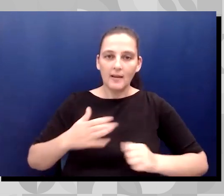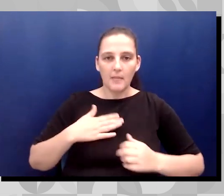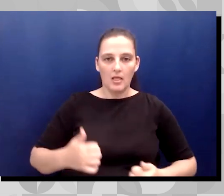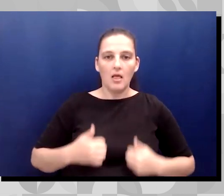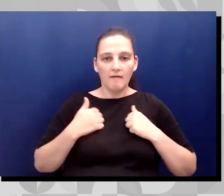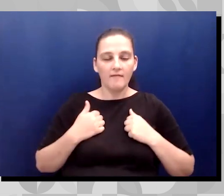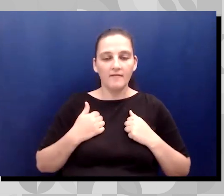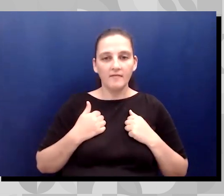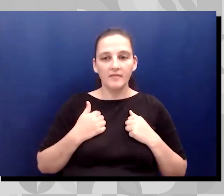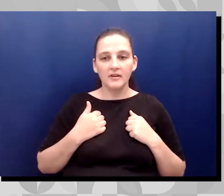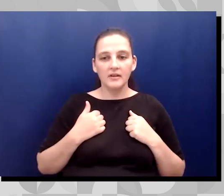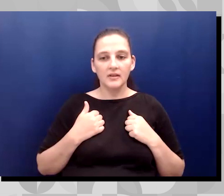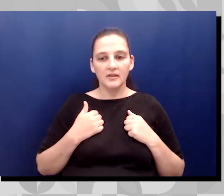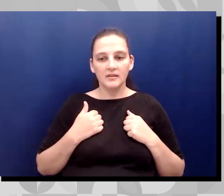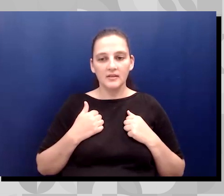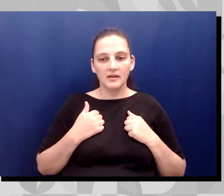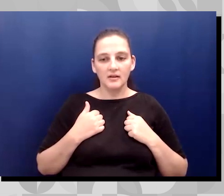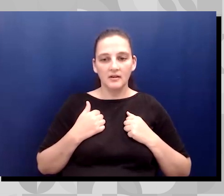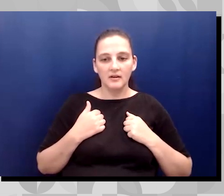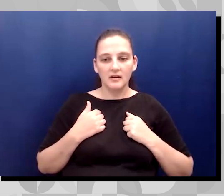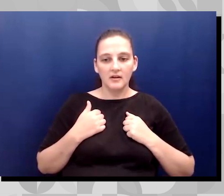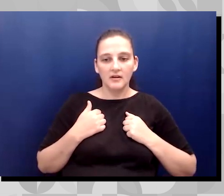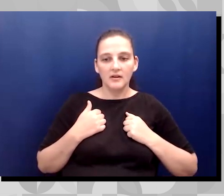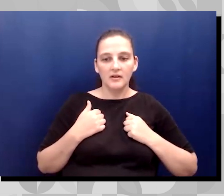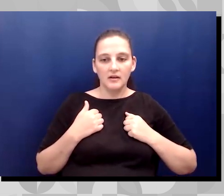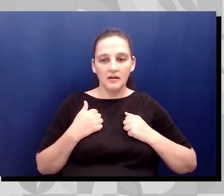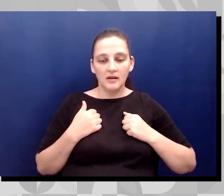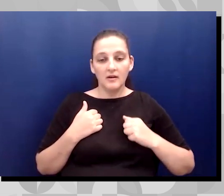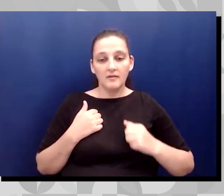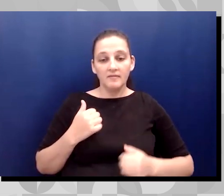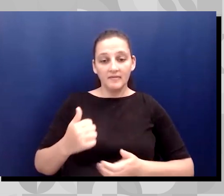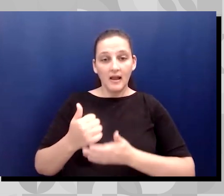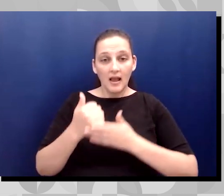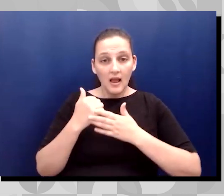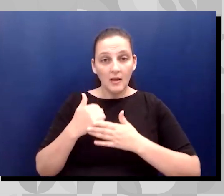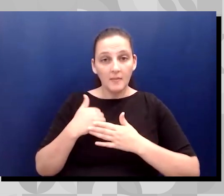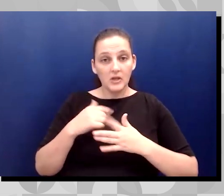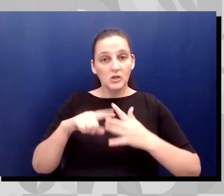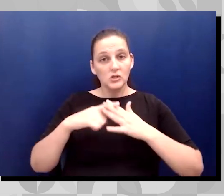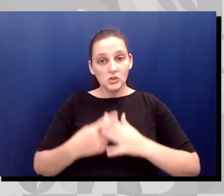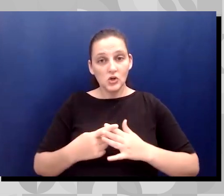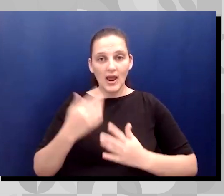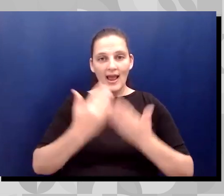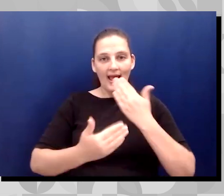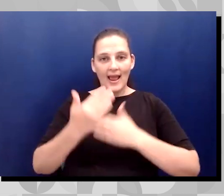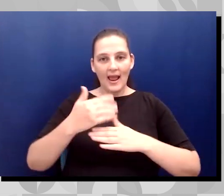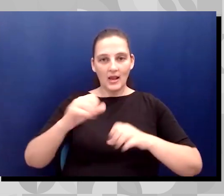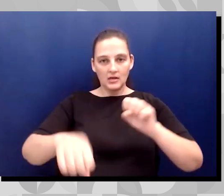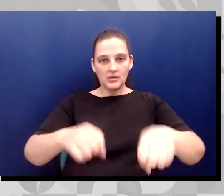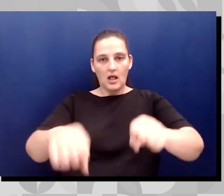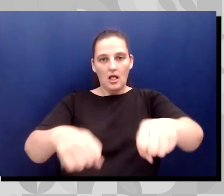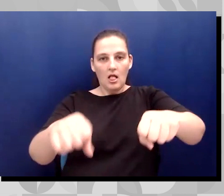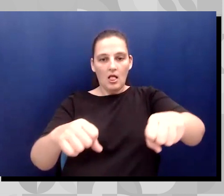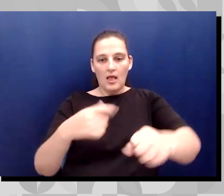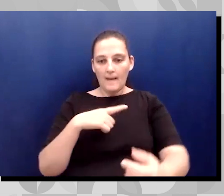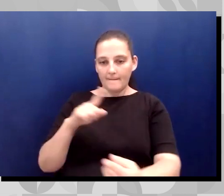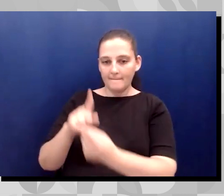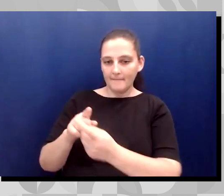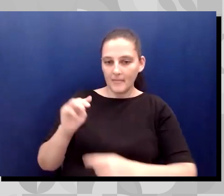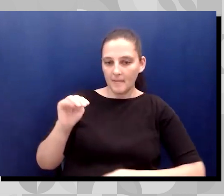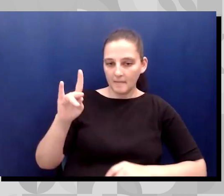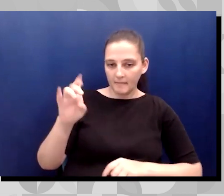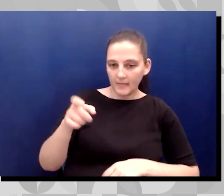introducing hand cycling, one of the first where I met Mike, uh, uh,